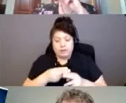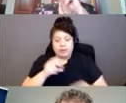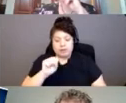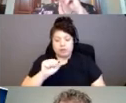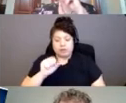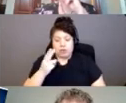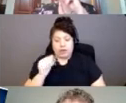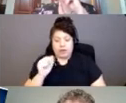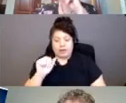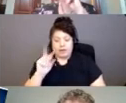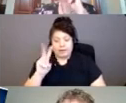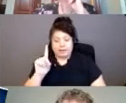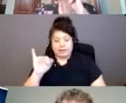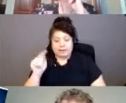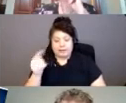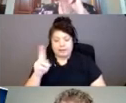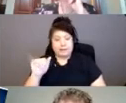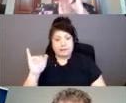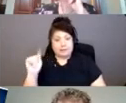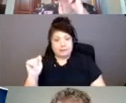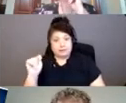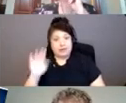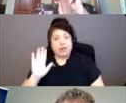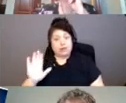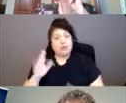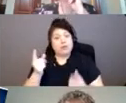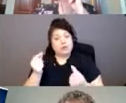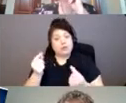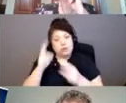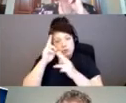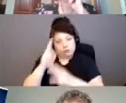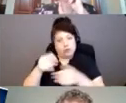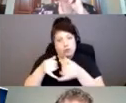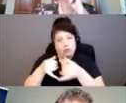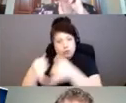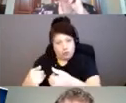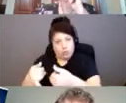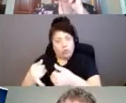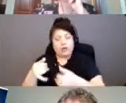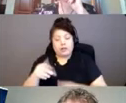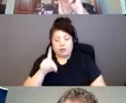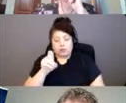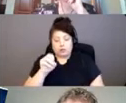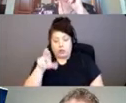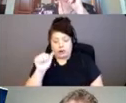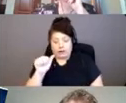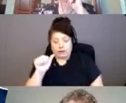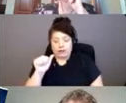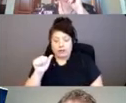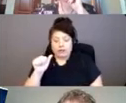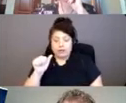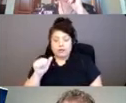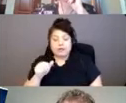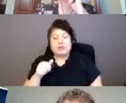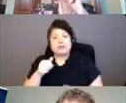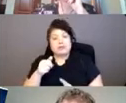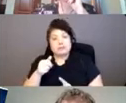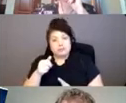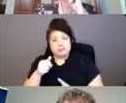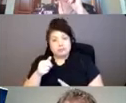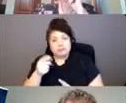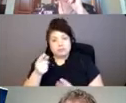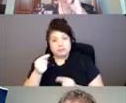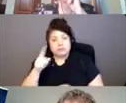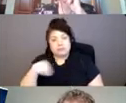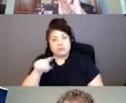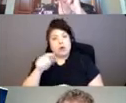and composer Dean Burry, she received a Dora Award nomination. As Dr. Wilson in Marie Clements and Brian Curran's opera